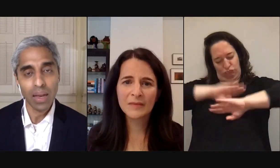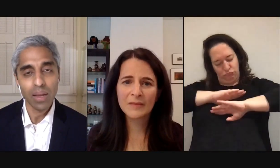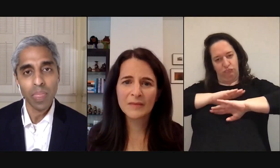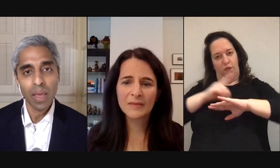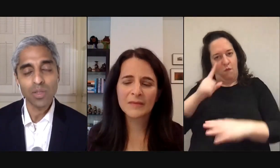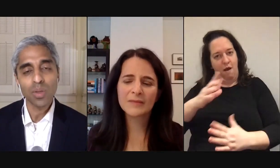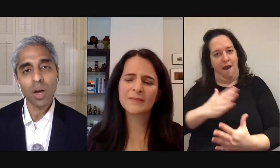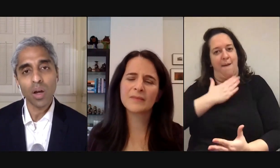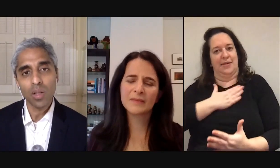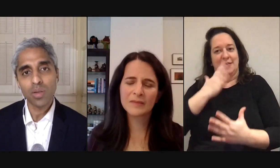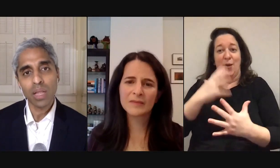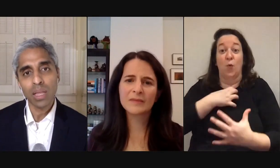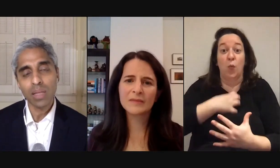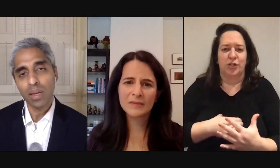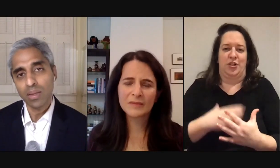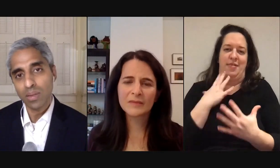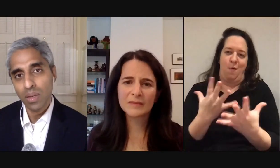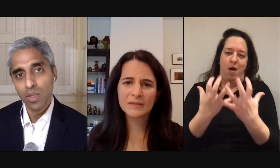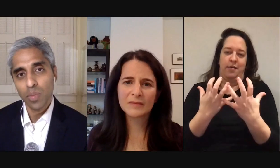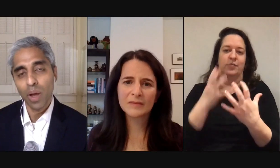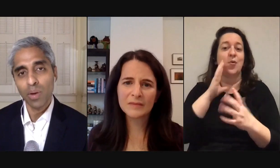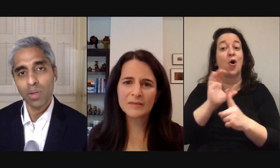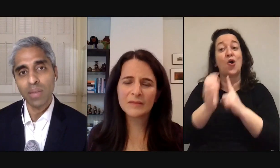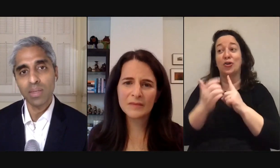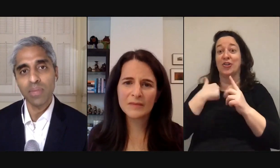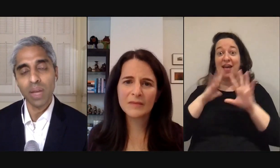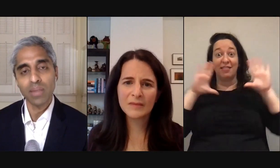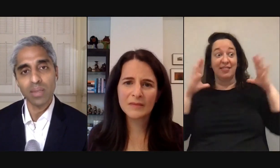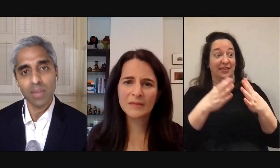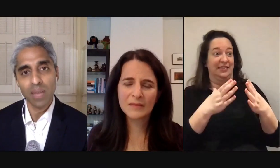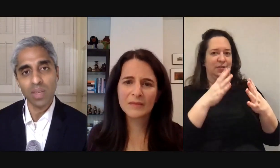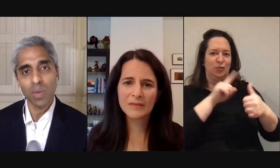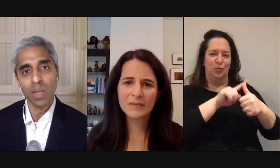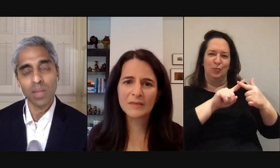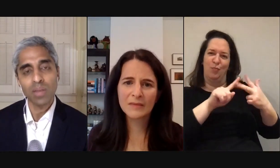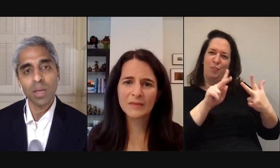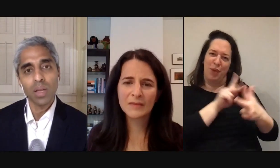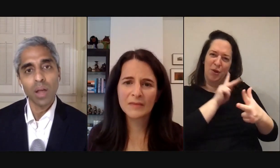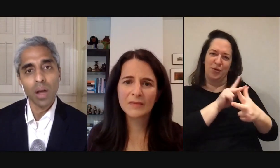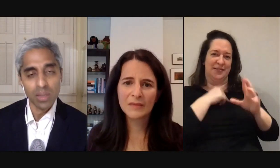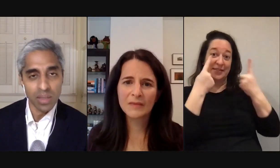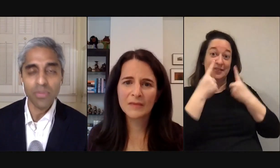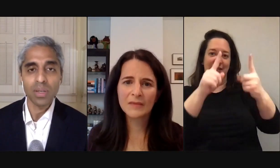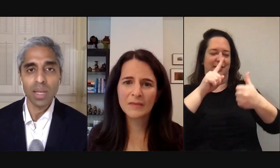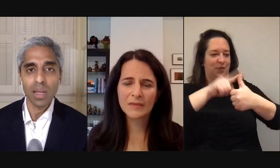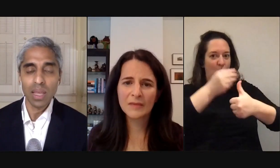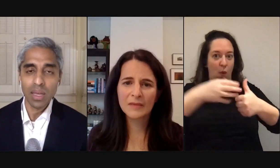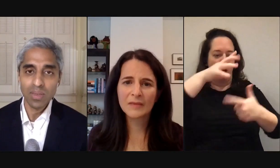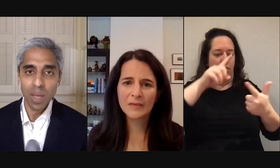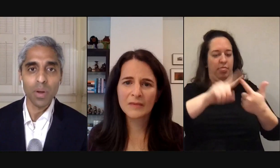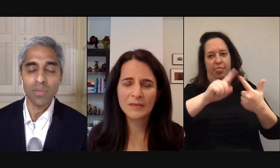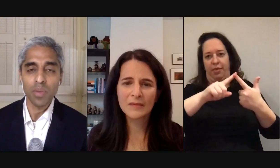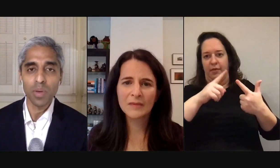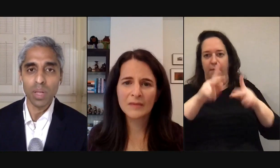they had had and so the culture that leads us to prioritize and define success in a way that's different and